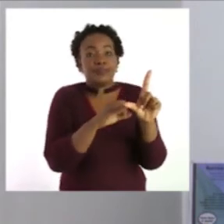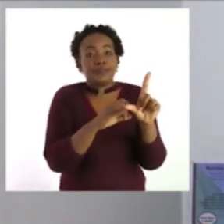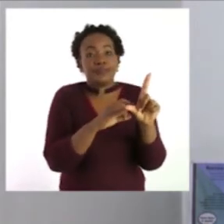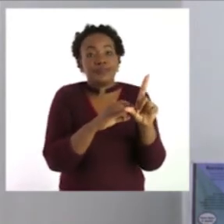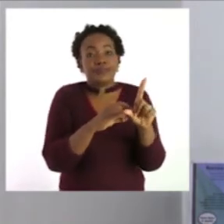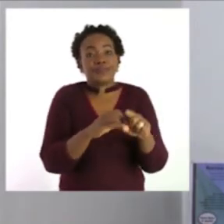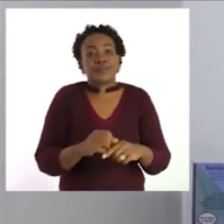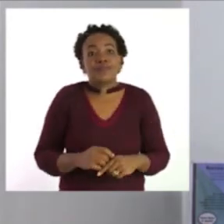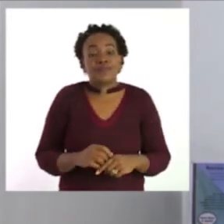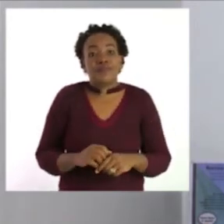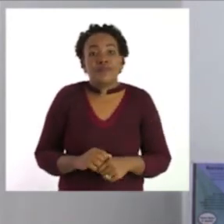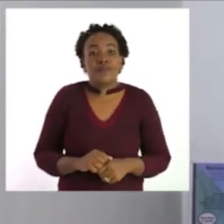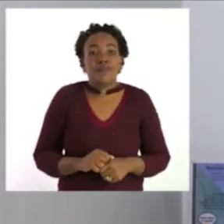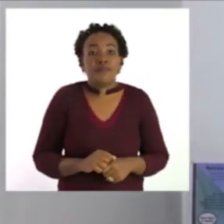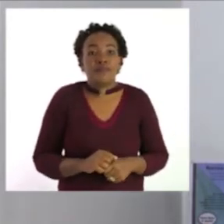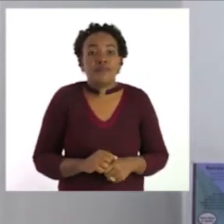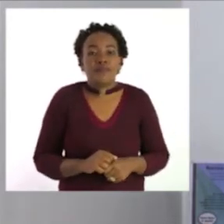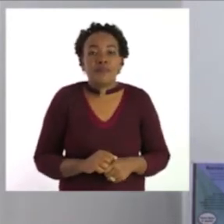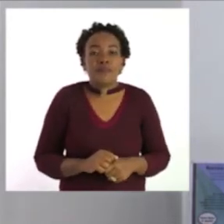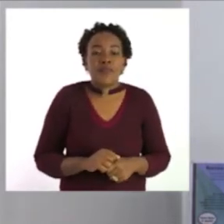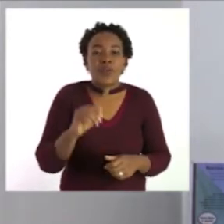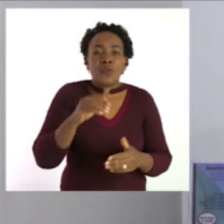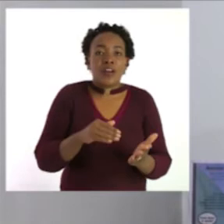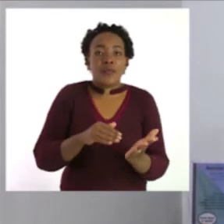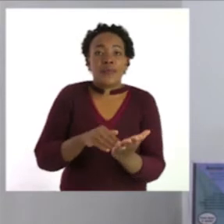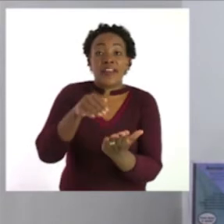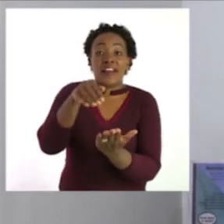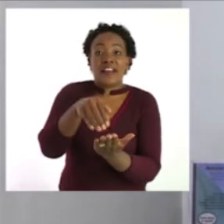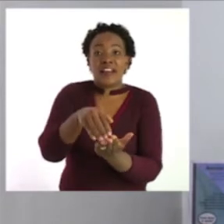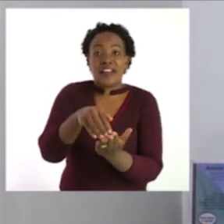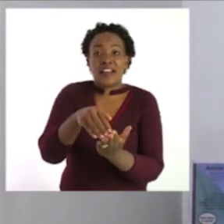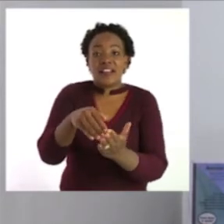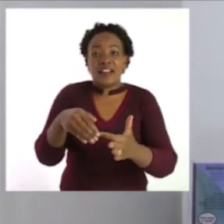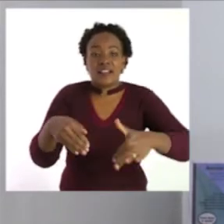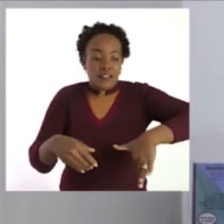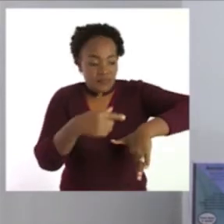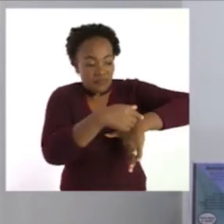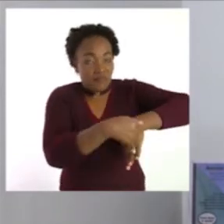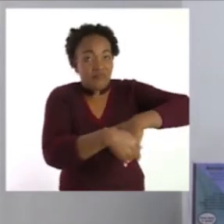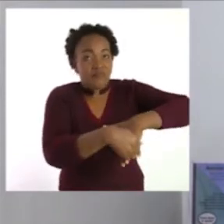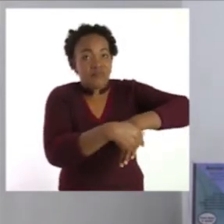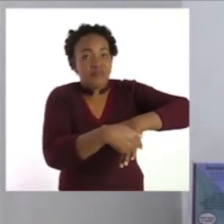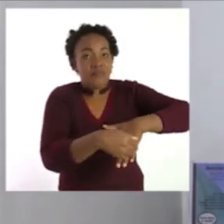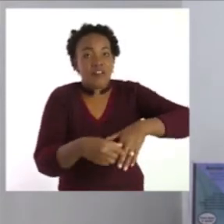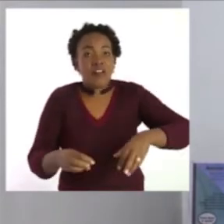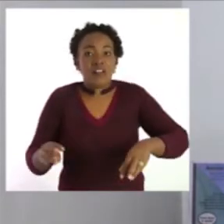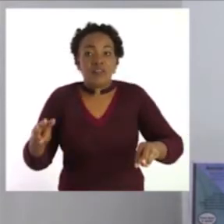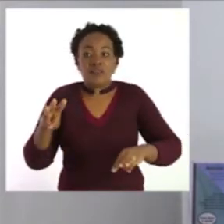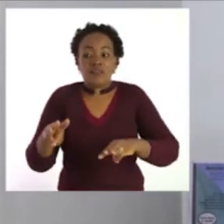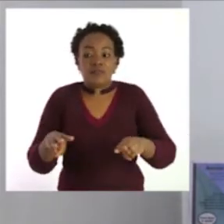Okay. When we reach the coastal town at Welvis Bay,